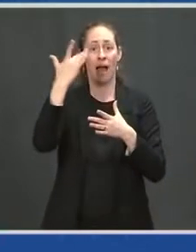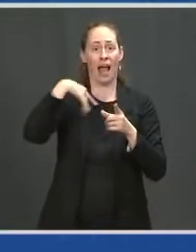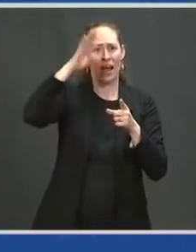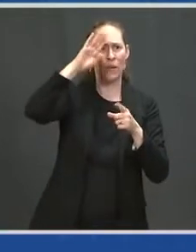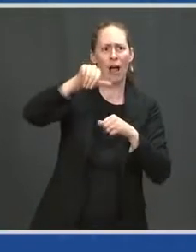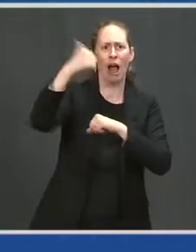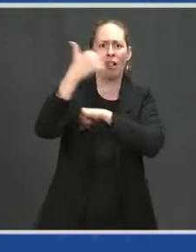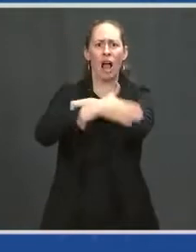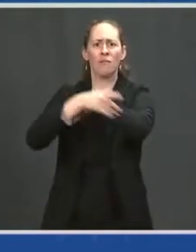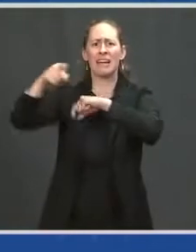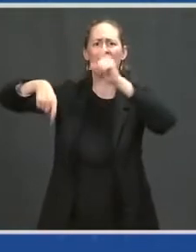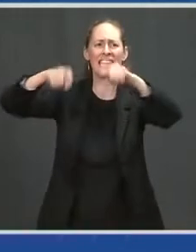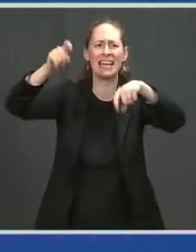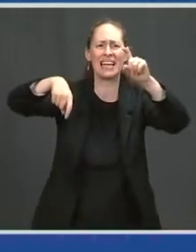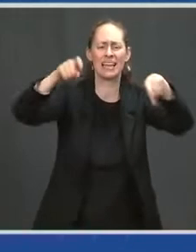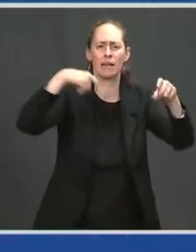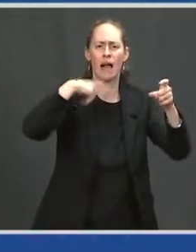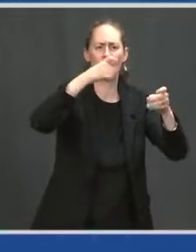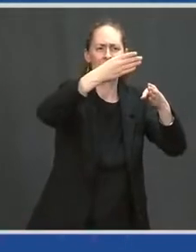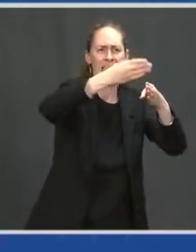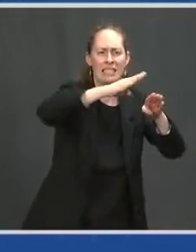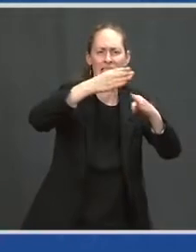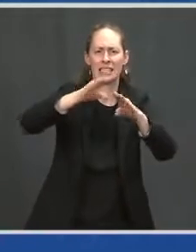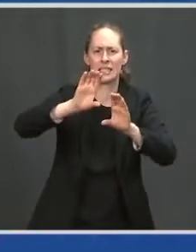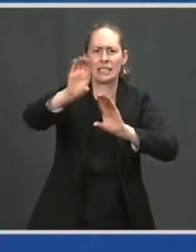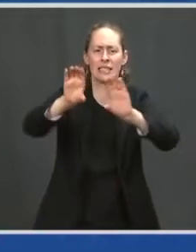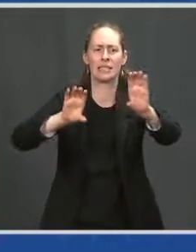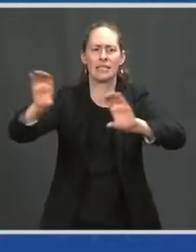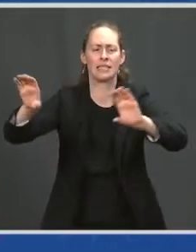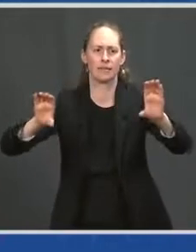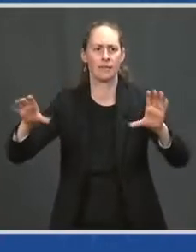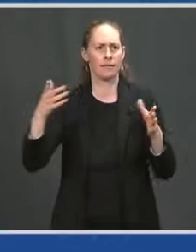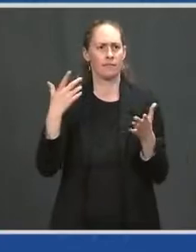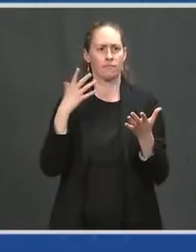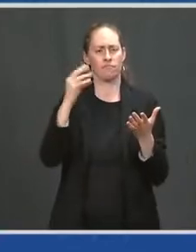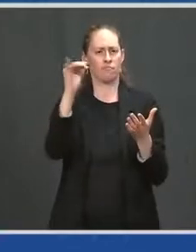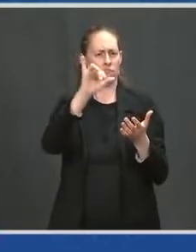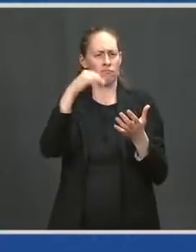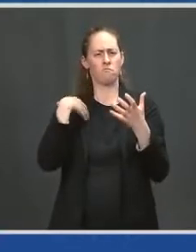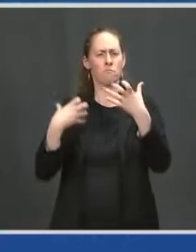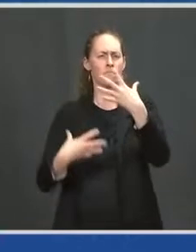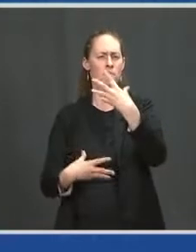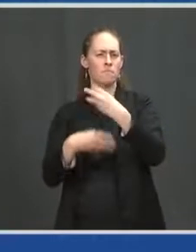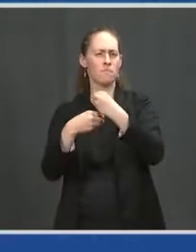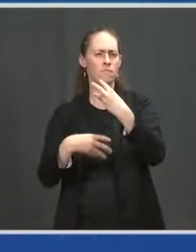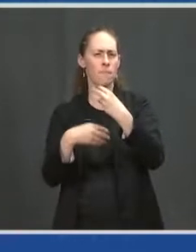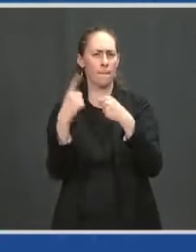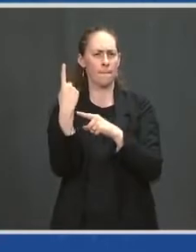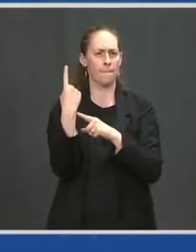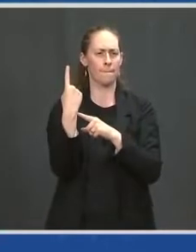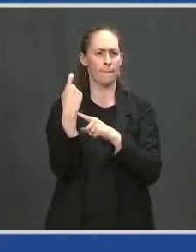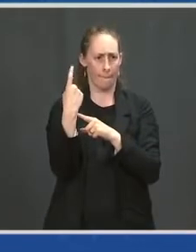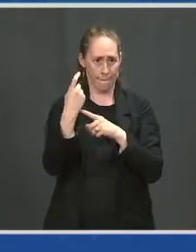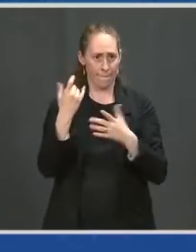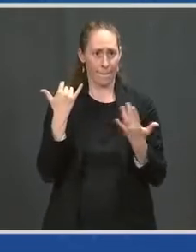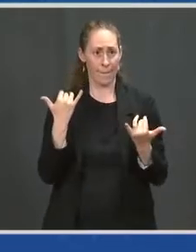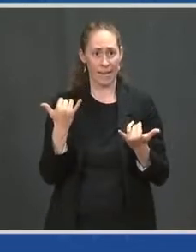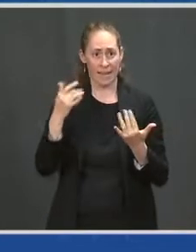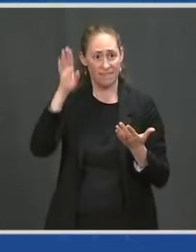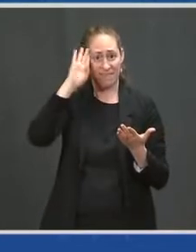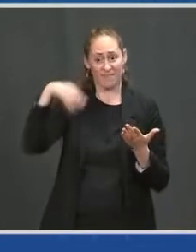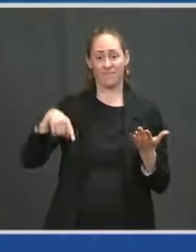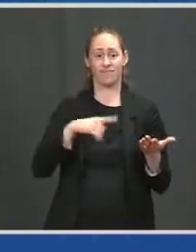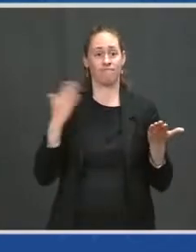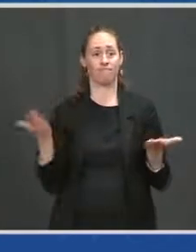need. That's the hope and expectation. And I might add, when we were in a bind at the very beginning, India helped